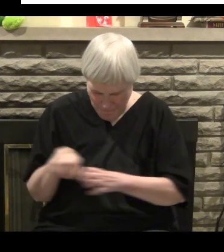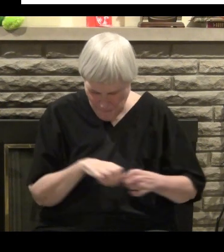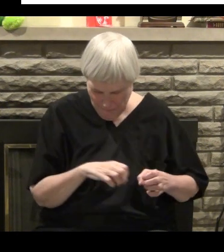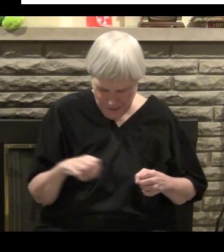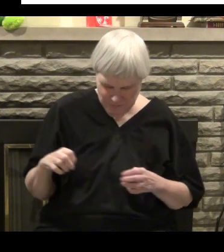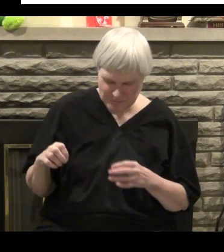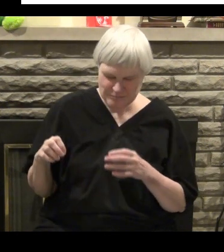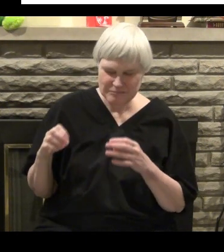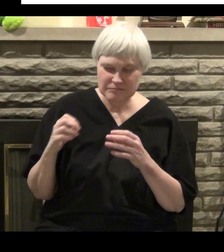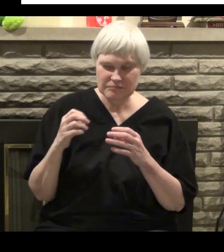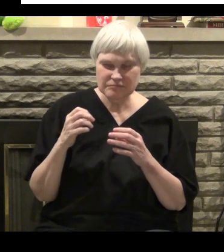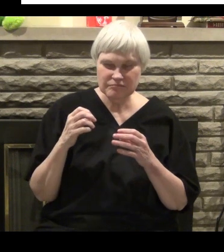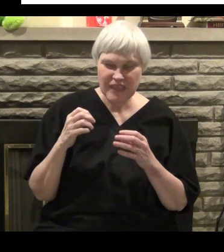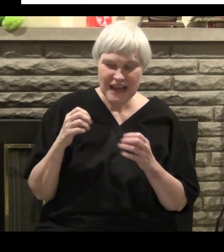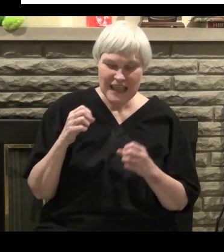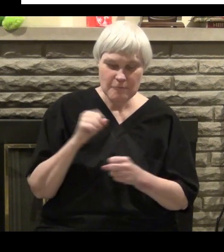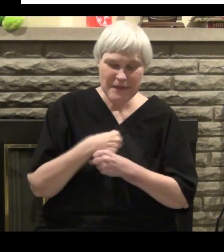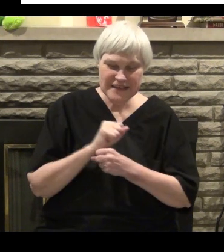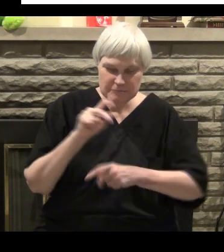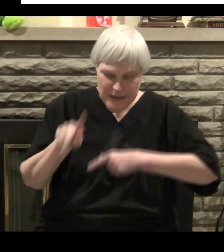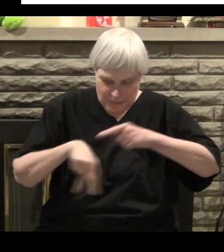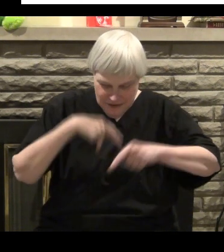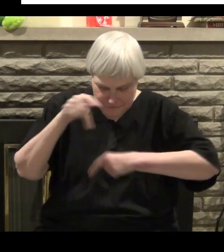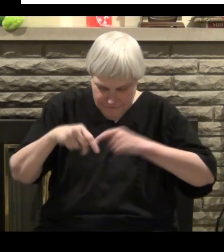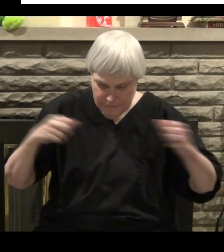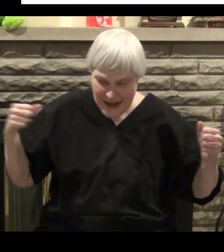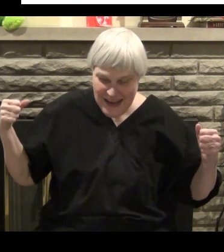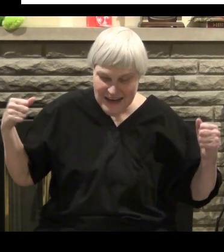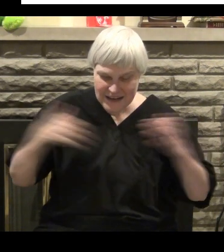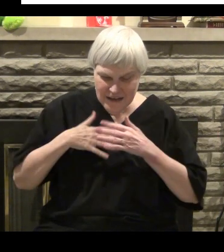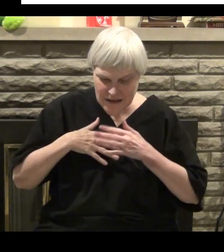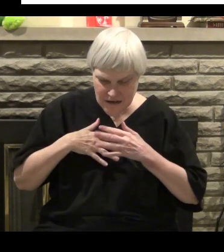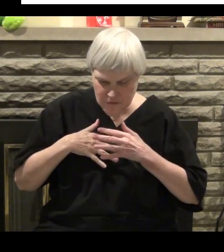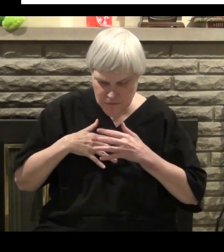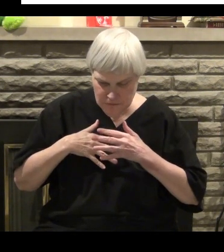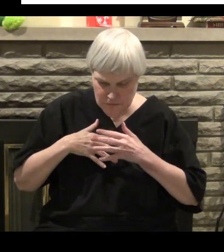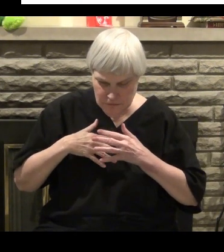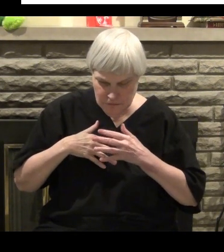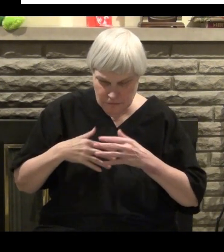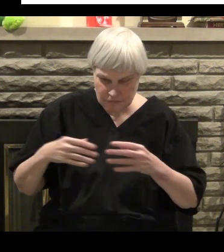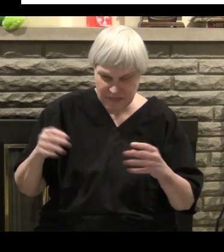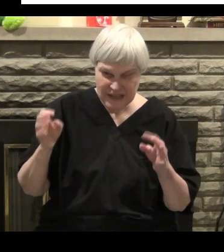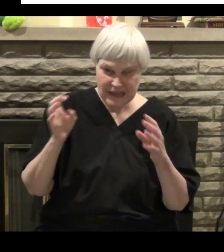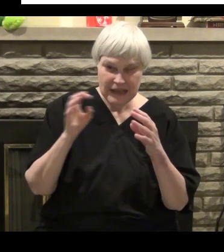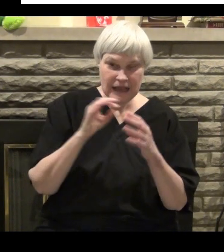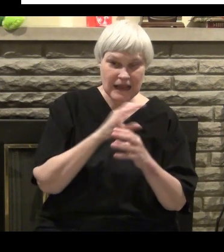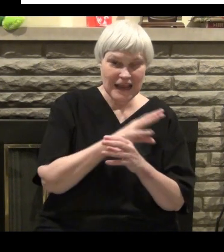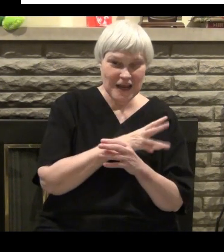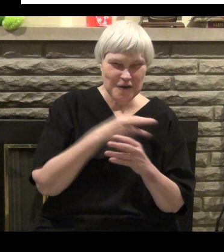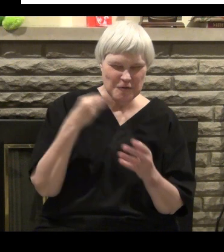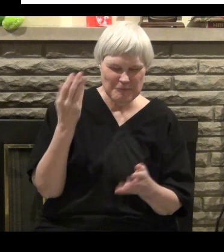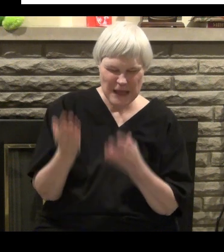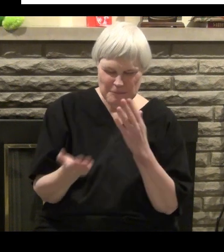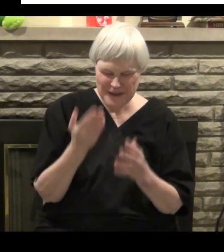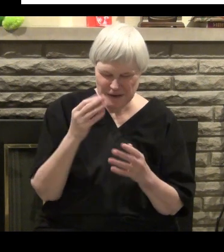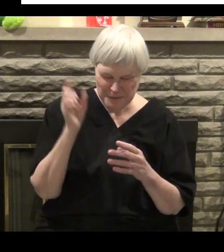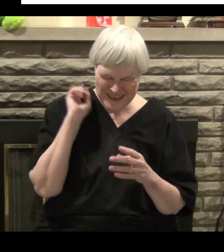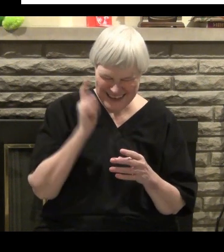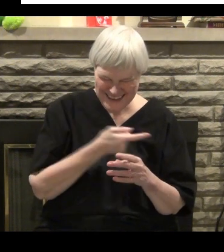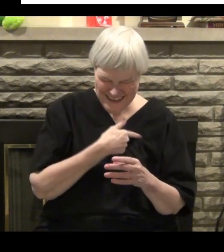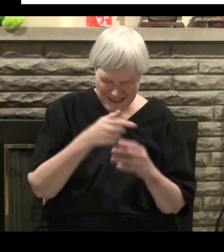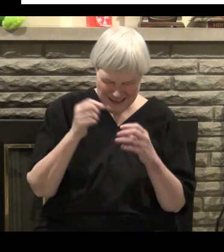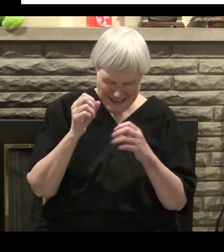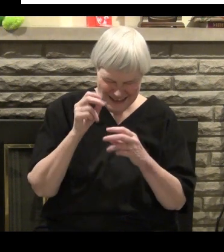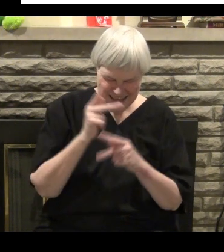about what they're doing, because they don't want to commit that mortal sin. Or at least let everybody know that they're committed that mortal